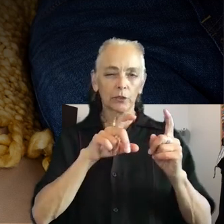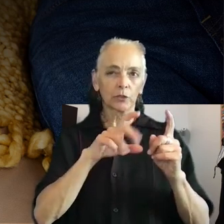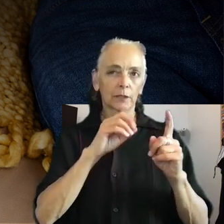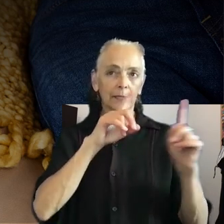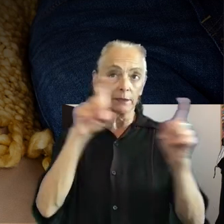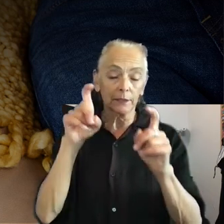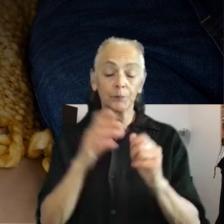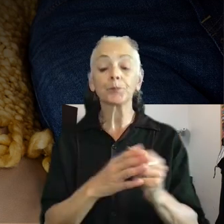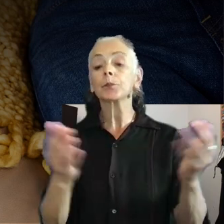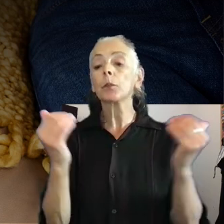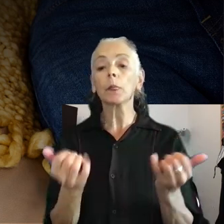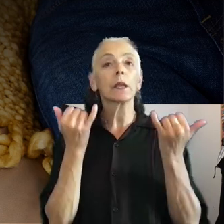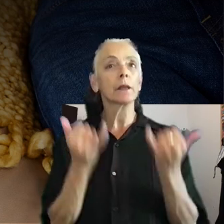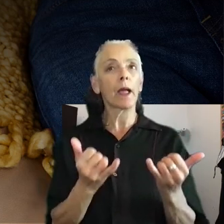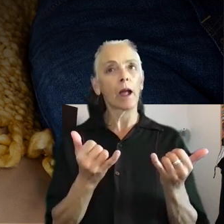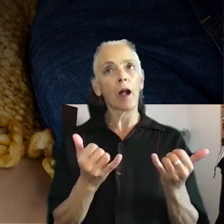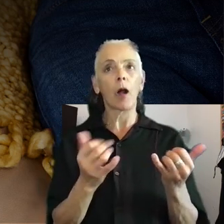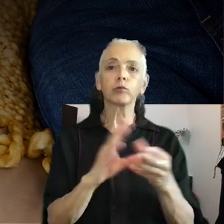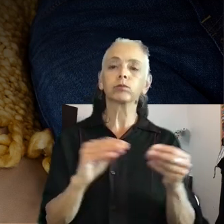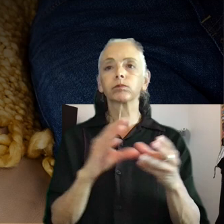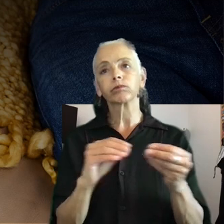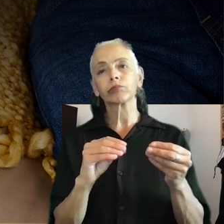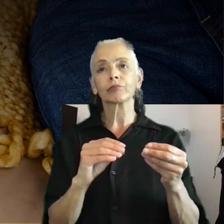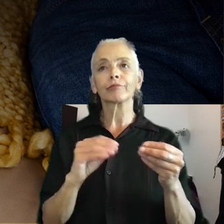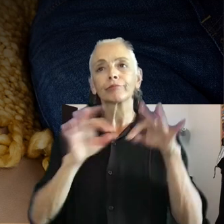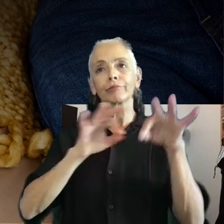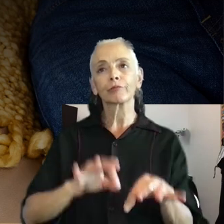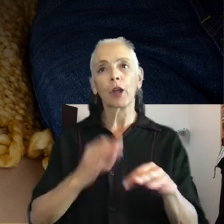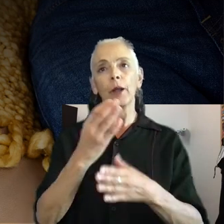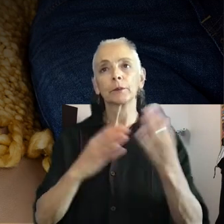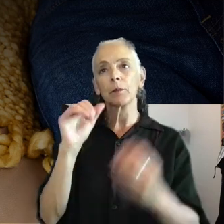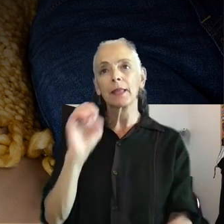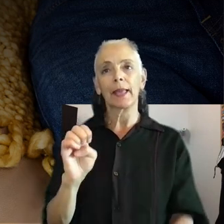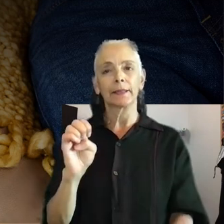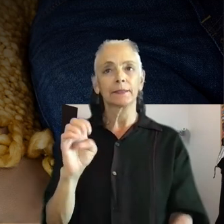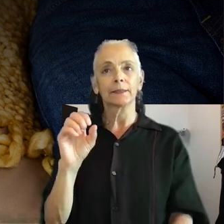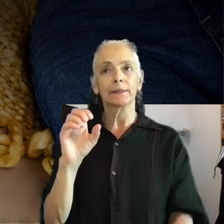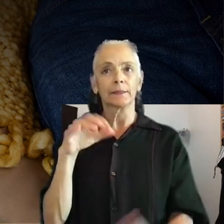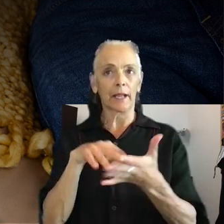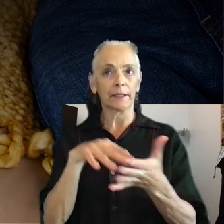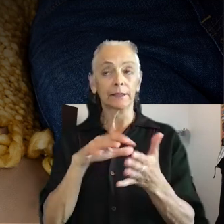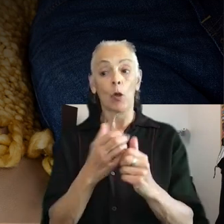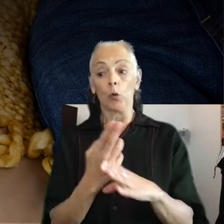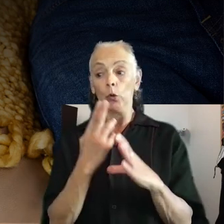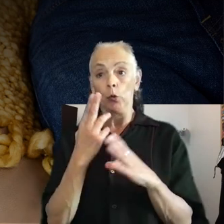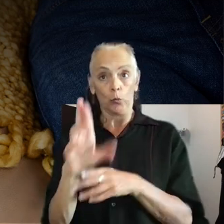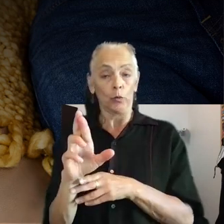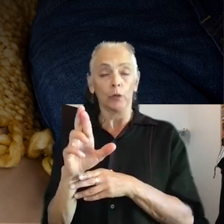I'd like to give you a little bit of some brief descriptions of case studies of where user research has supported our game studios